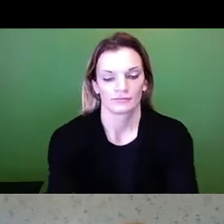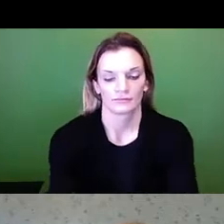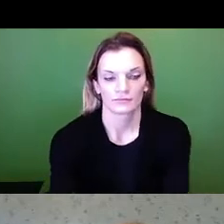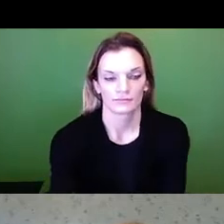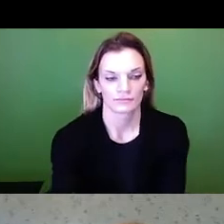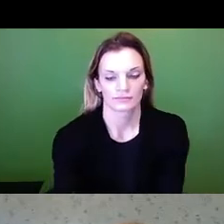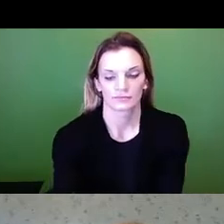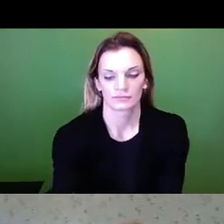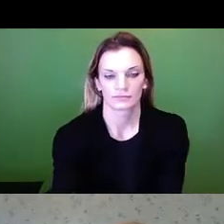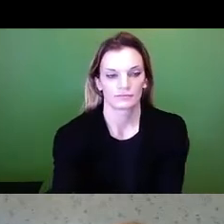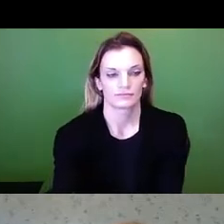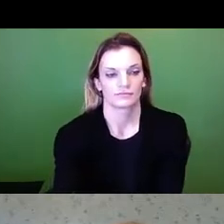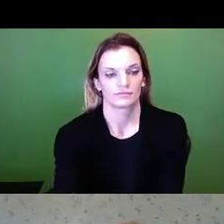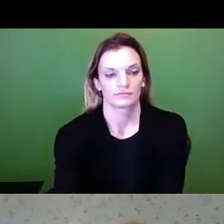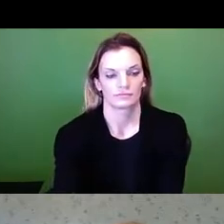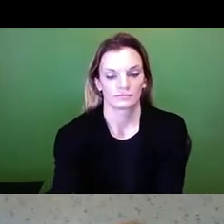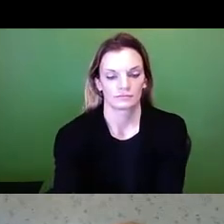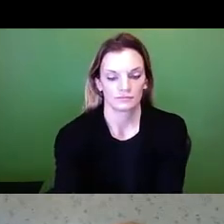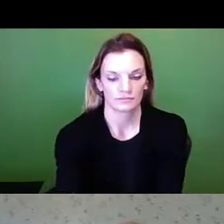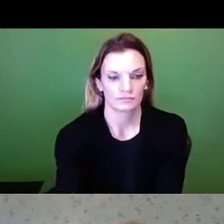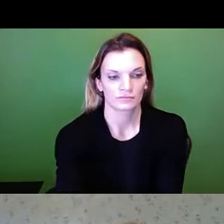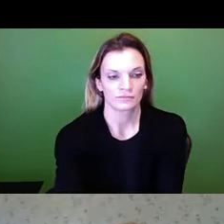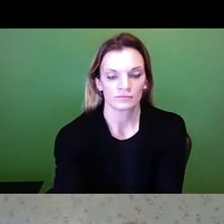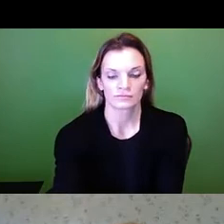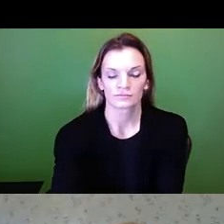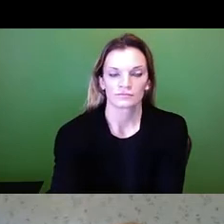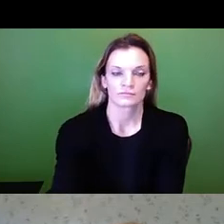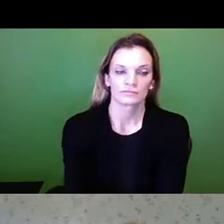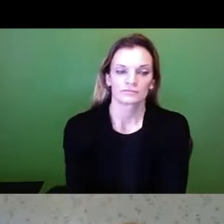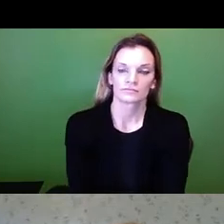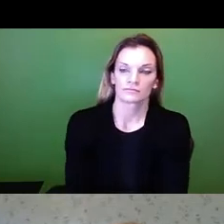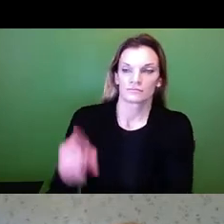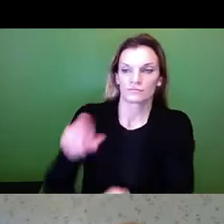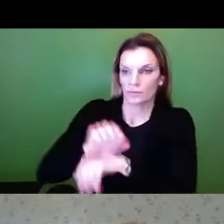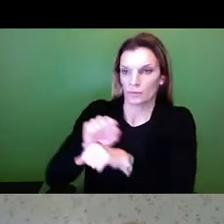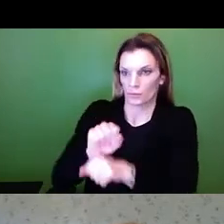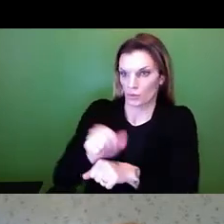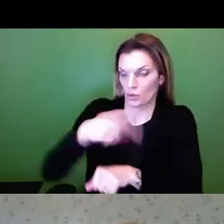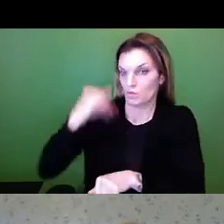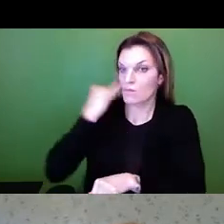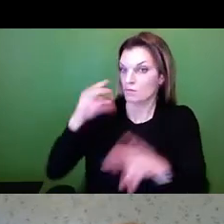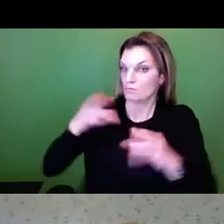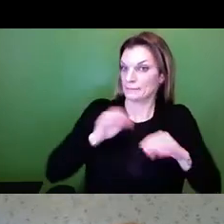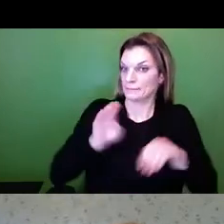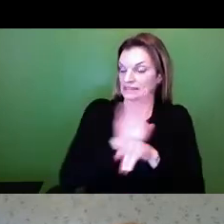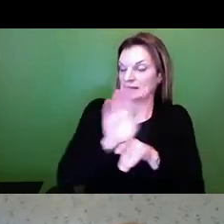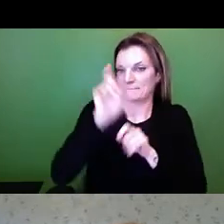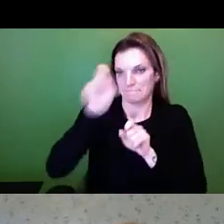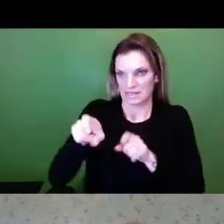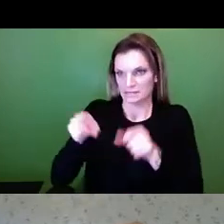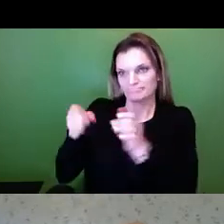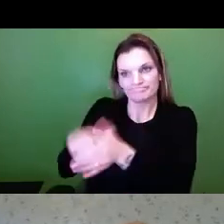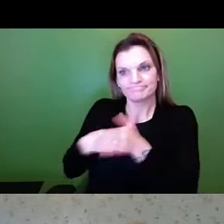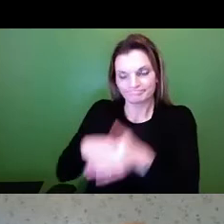And then employers need to one, post this poster and you can download that free, no charge from our website.